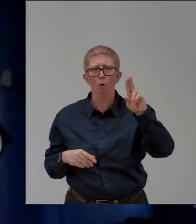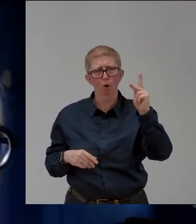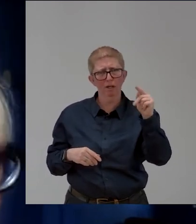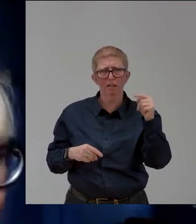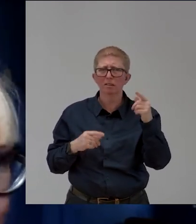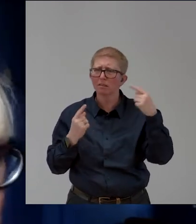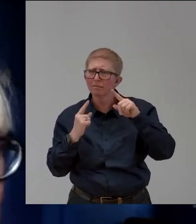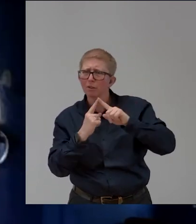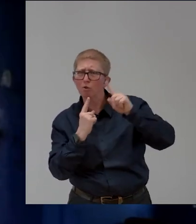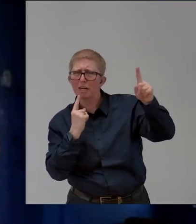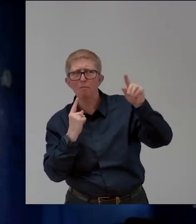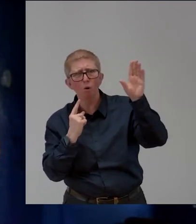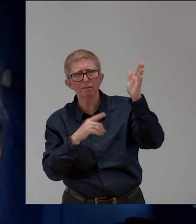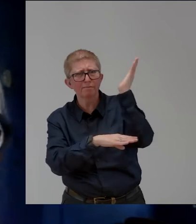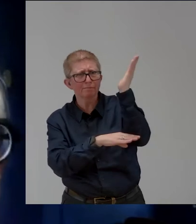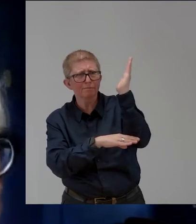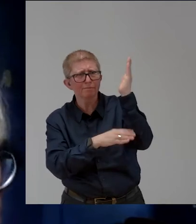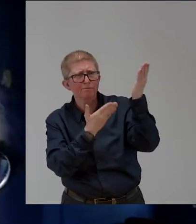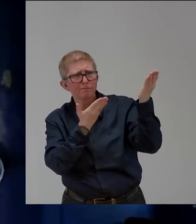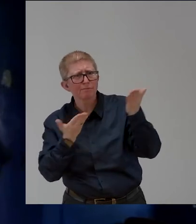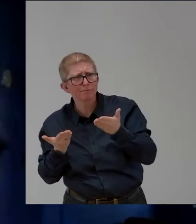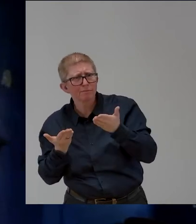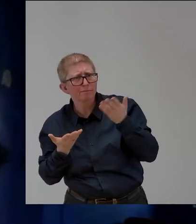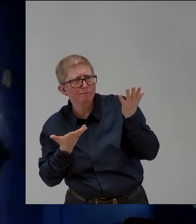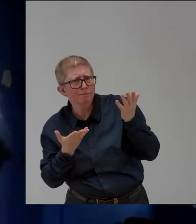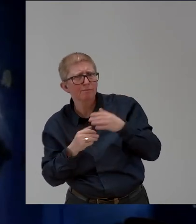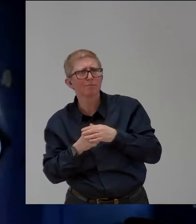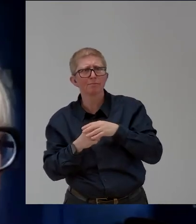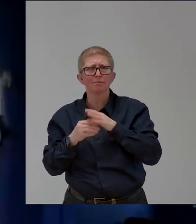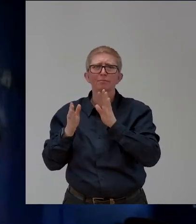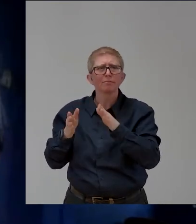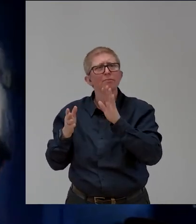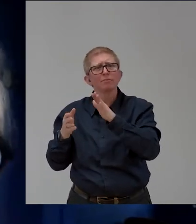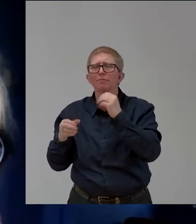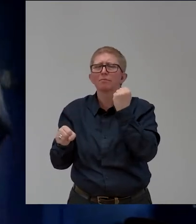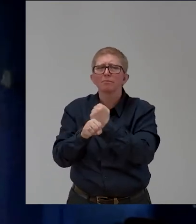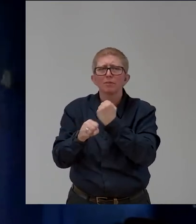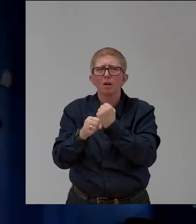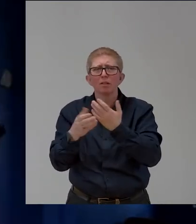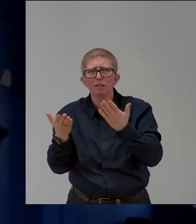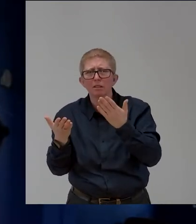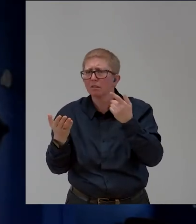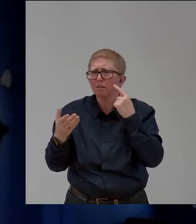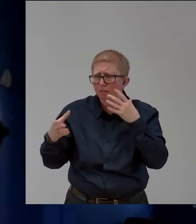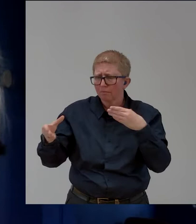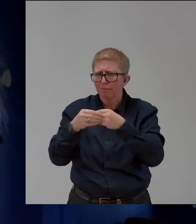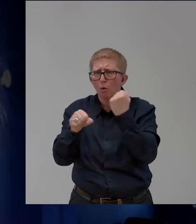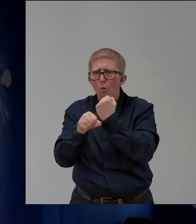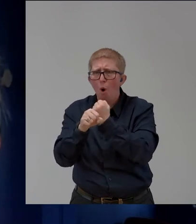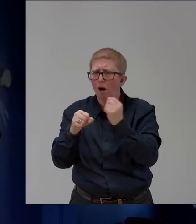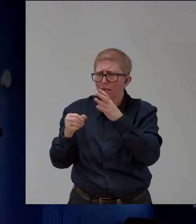about what this collective action looks like, what collaboration looks like, so that we, as we build back in,